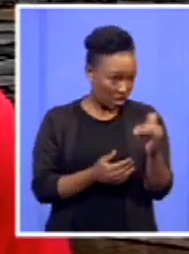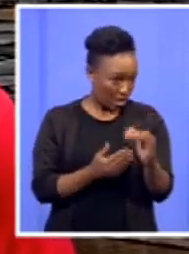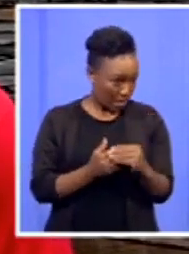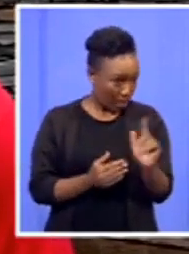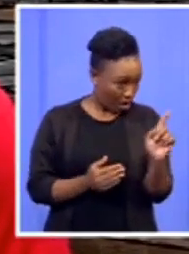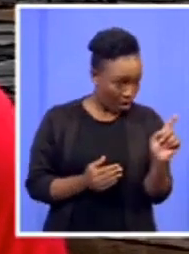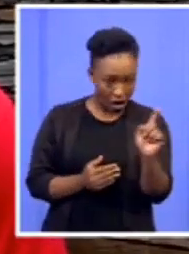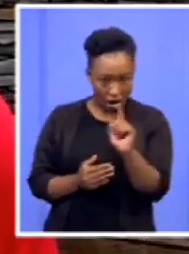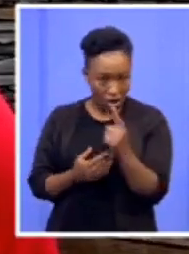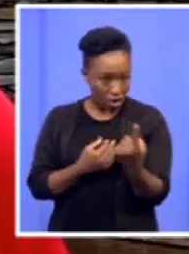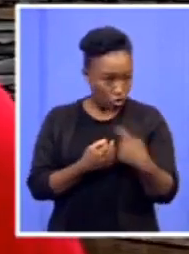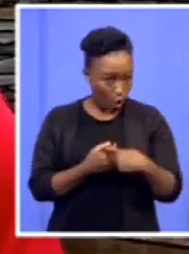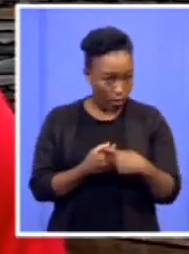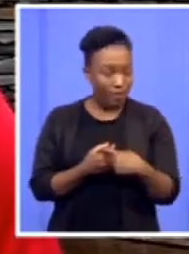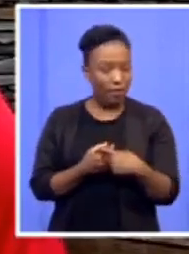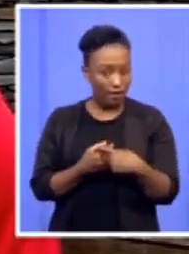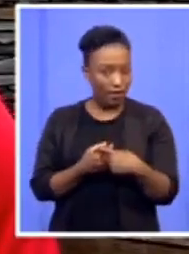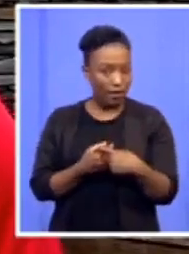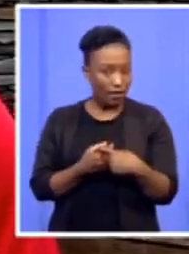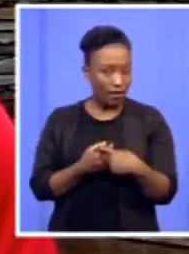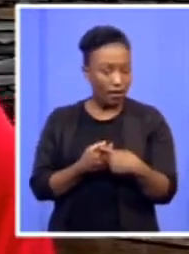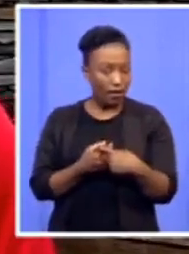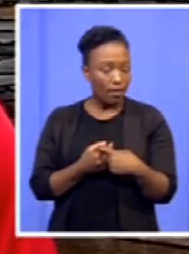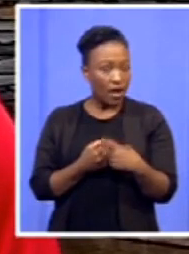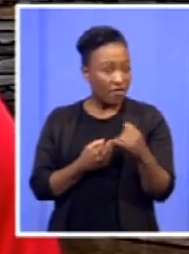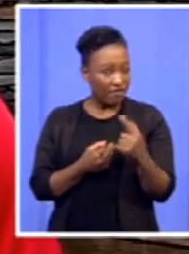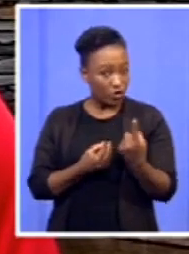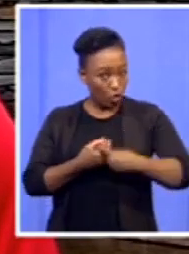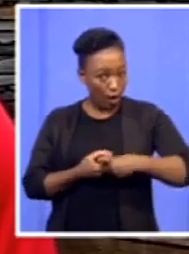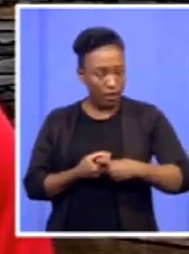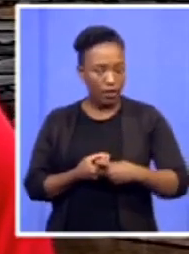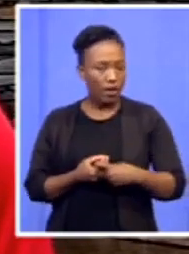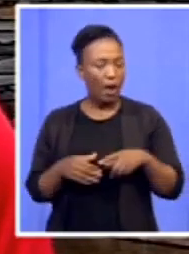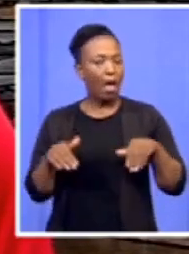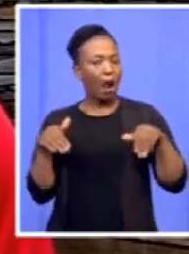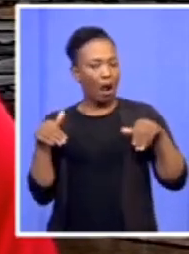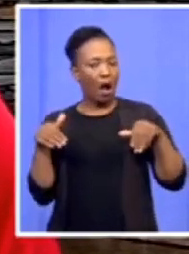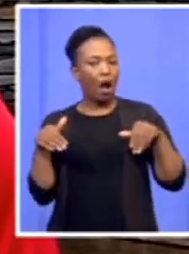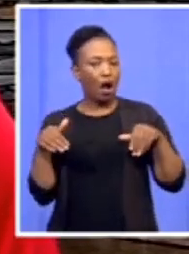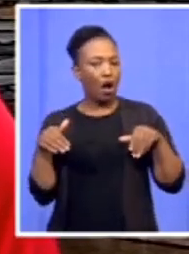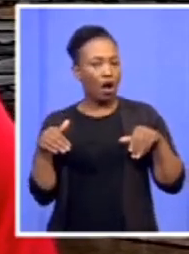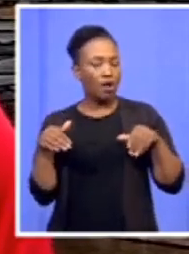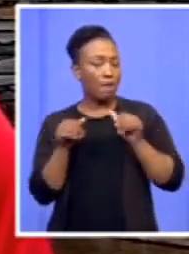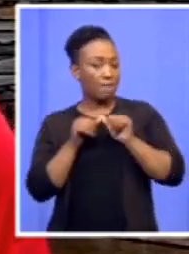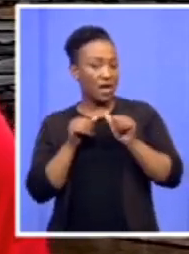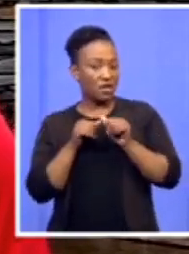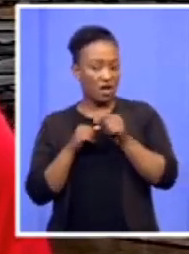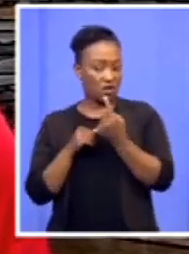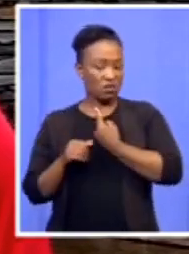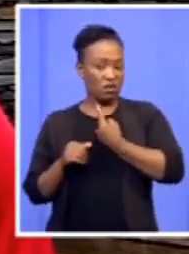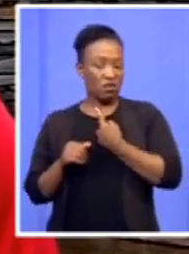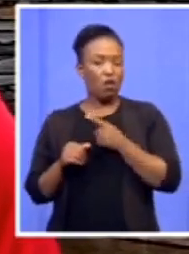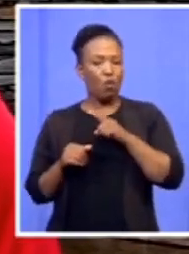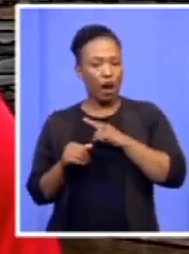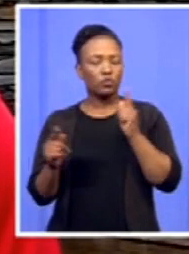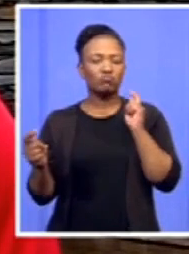they are not active, the call is upon them to say, the only way we're going to change the material conditions of our people in this country